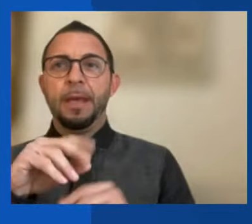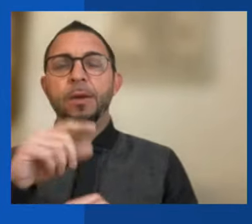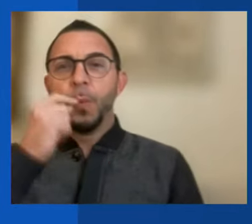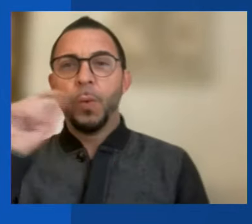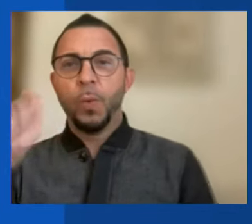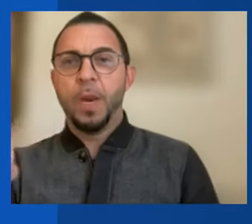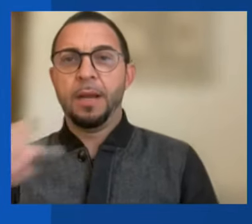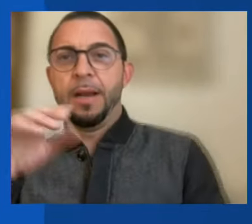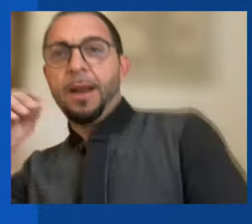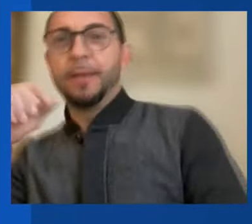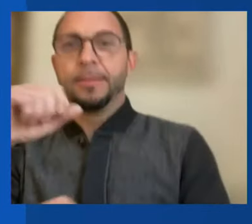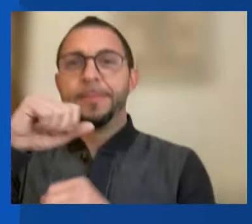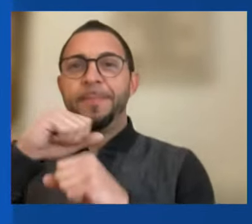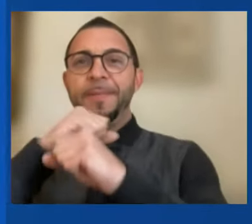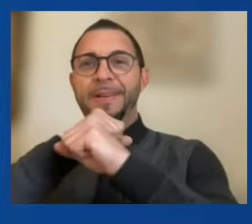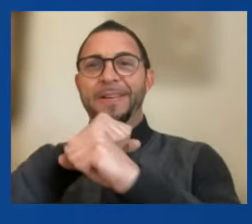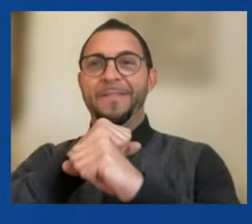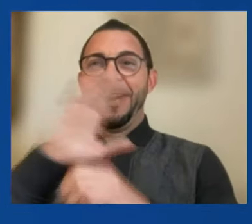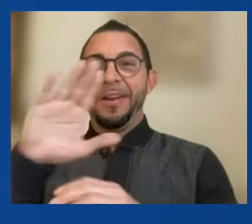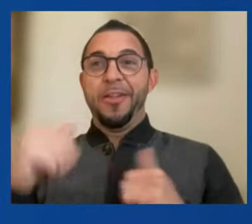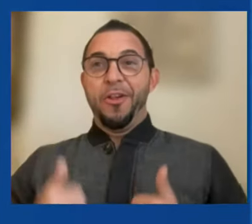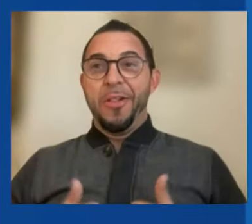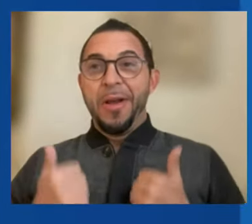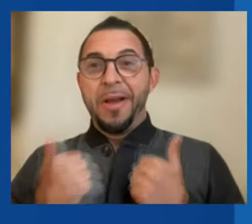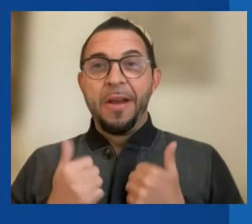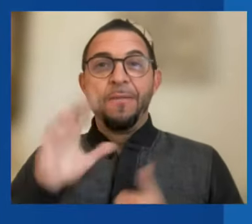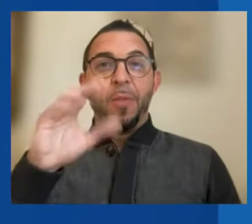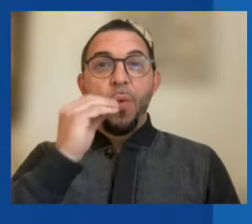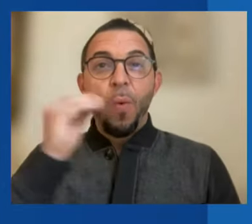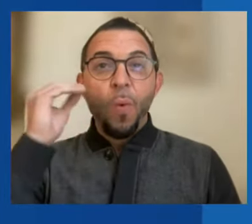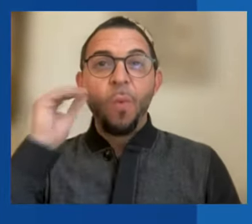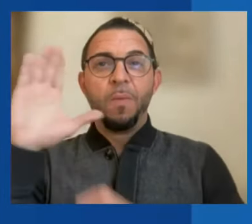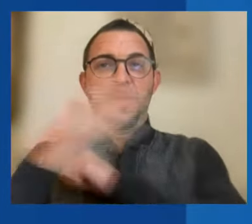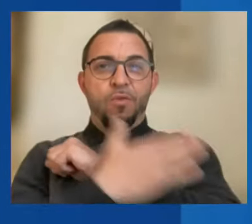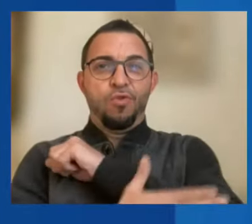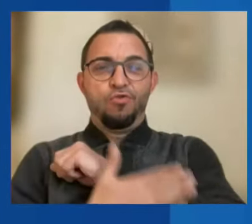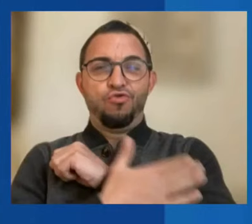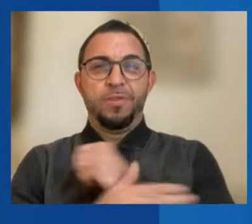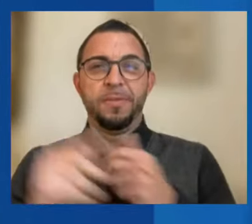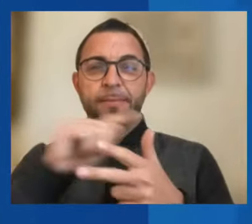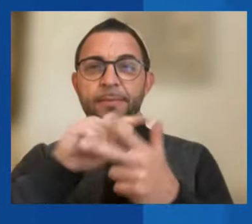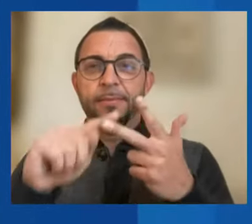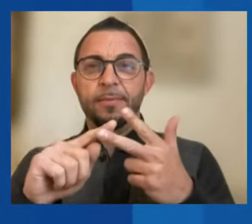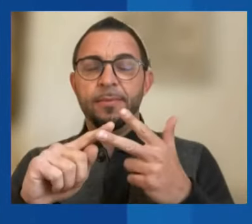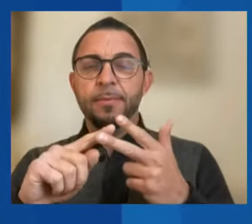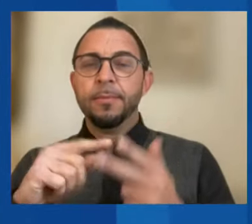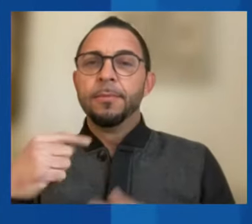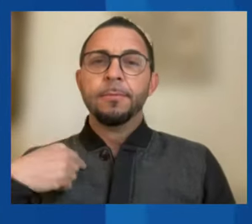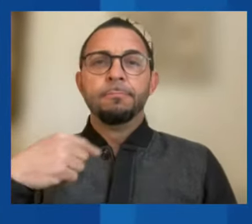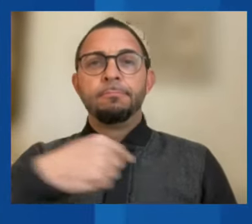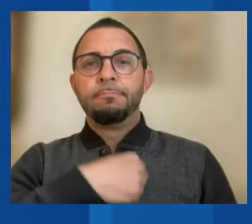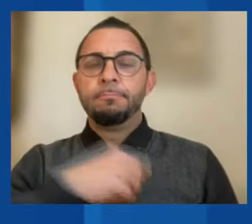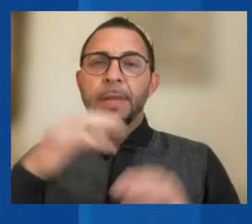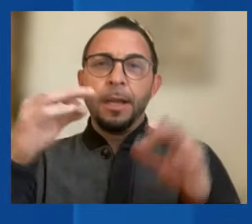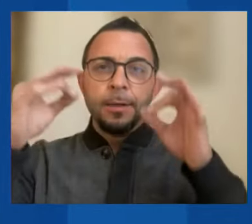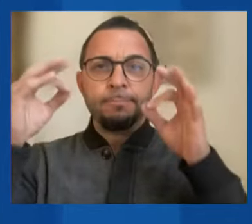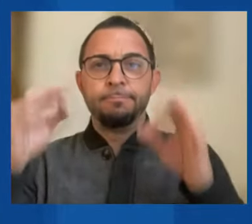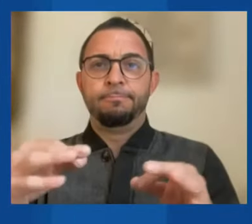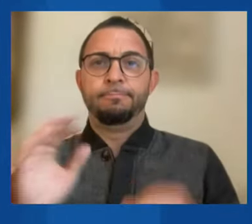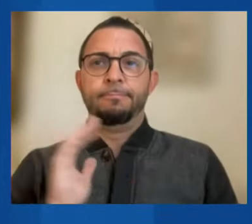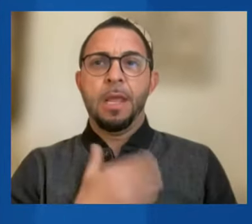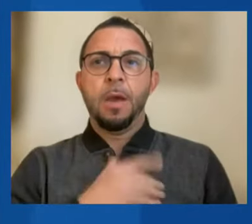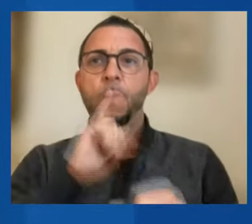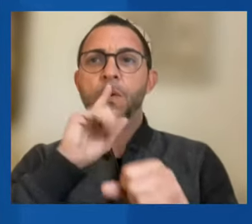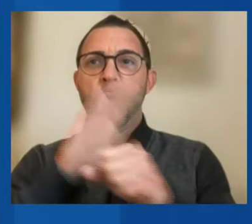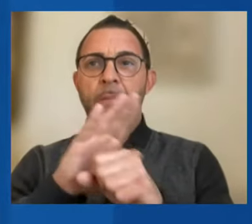their lives, their homes, and their country. We are resolute in our commitment to hold Russia